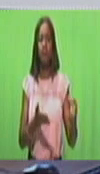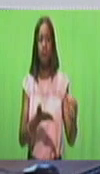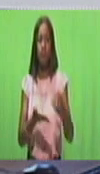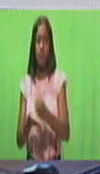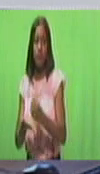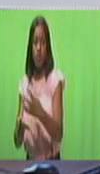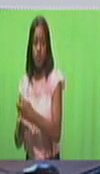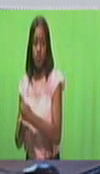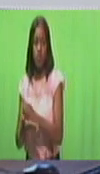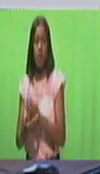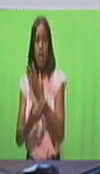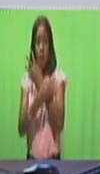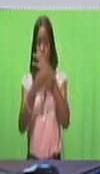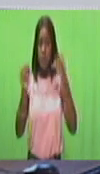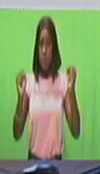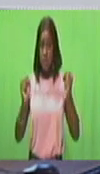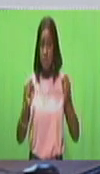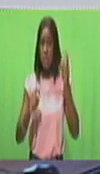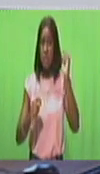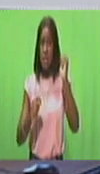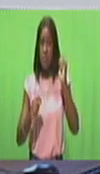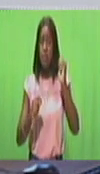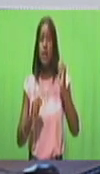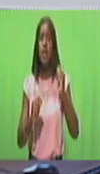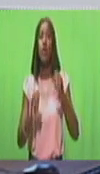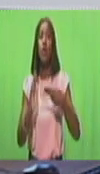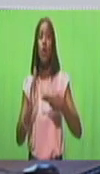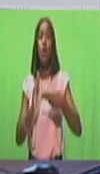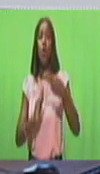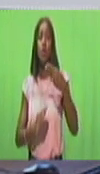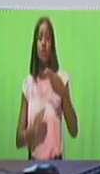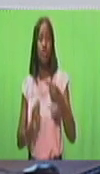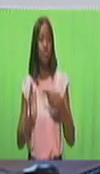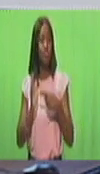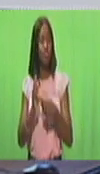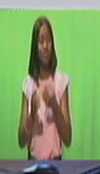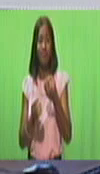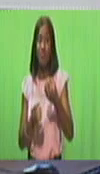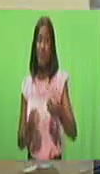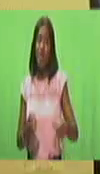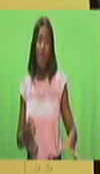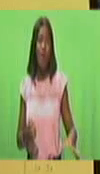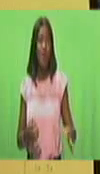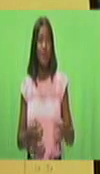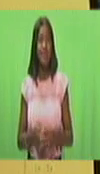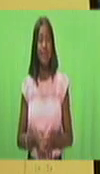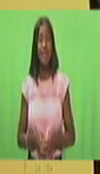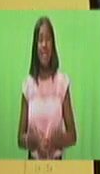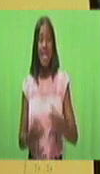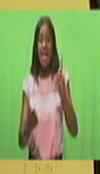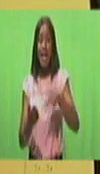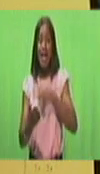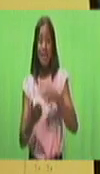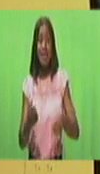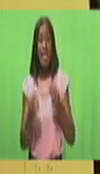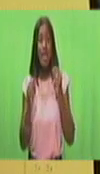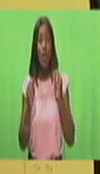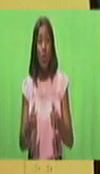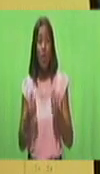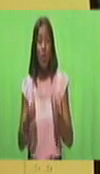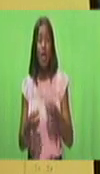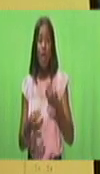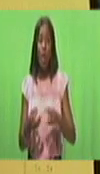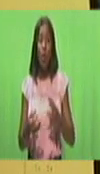Tobago Hoteliers Association gives a snapshot of the loss that they are facing. Cancellations are coming in too quick. We've lost